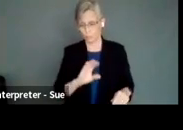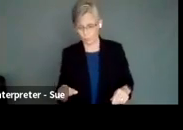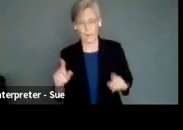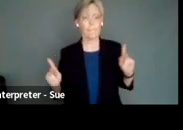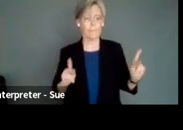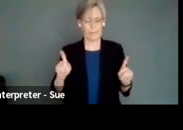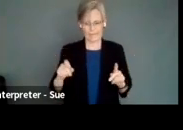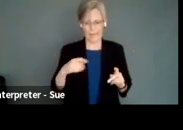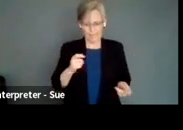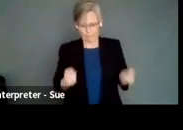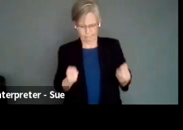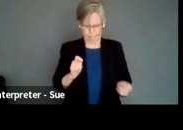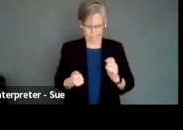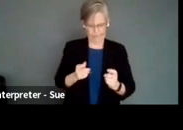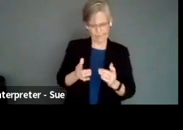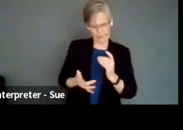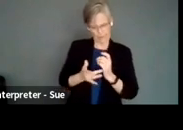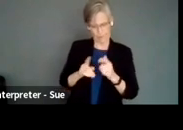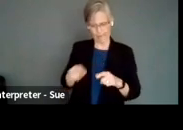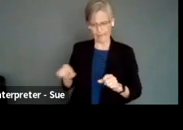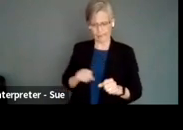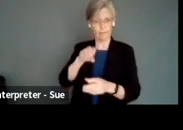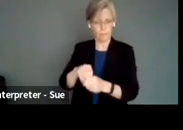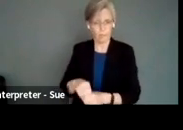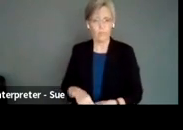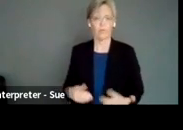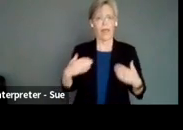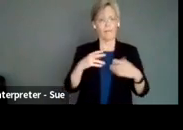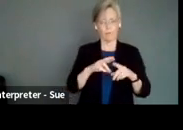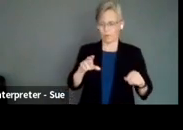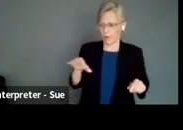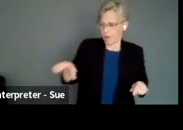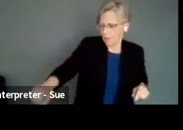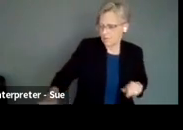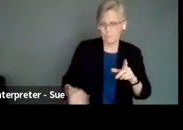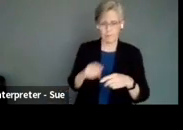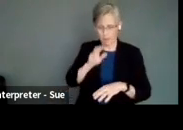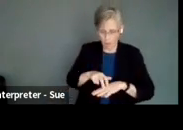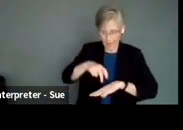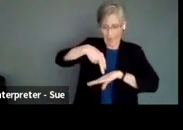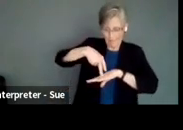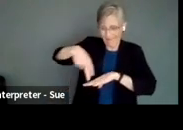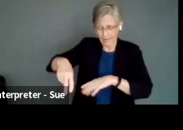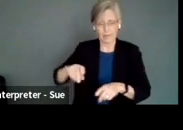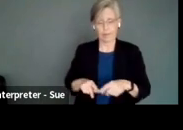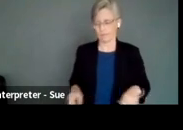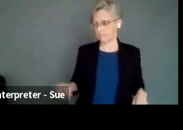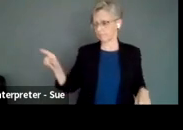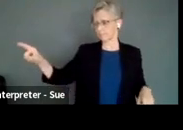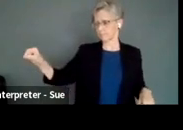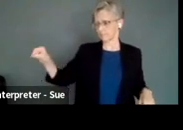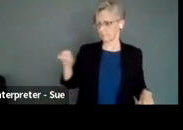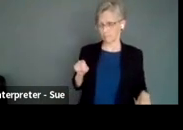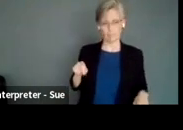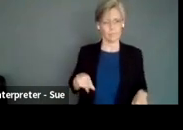need adapted technologies to engage in that. There are reachers and grab bars so people don't have to get up and get things they can. So when you're